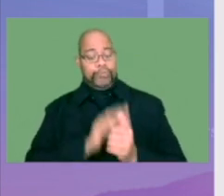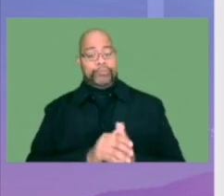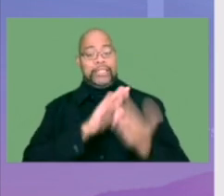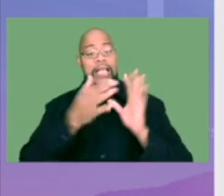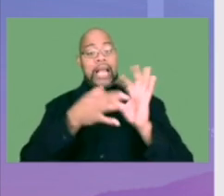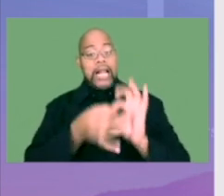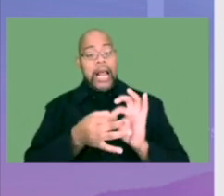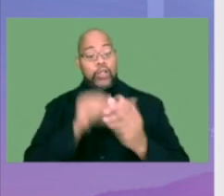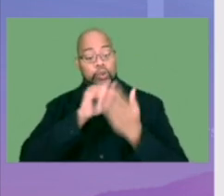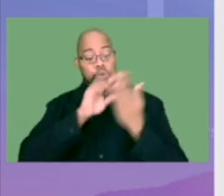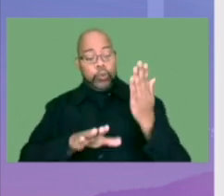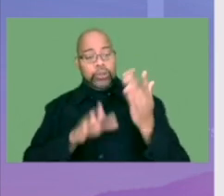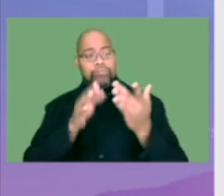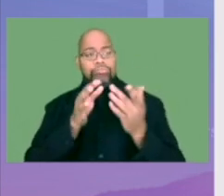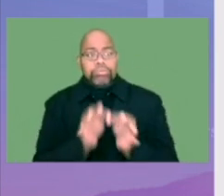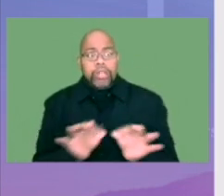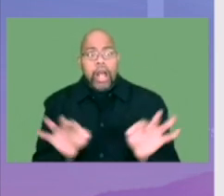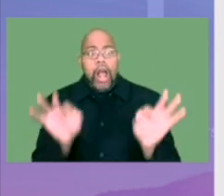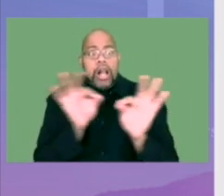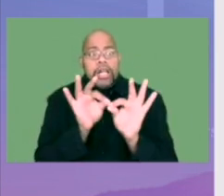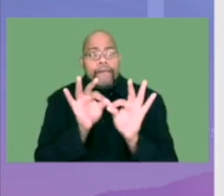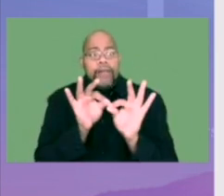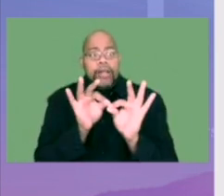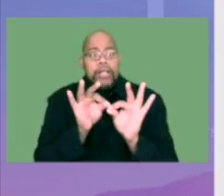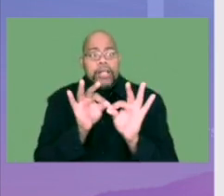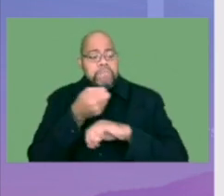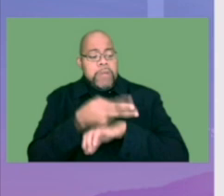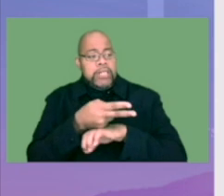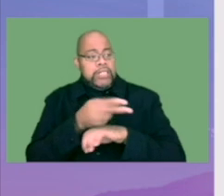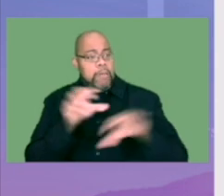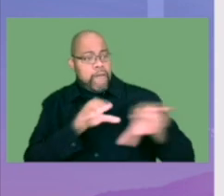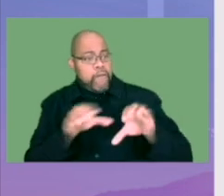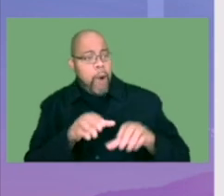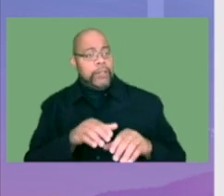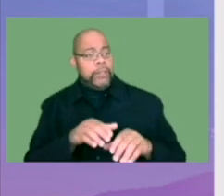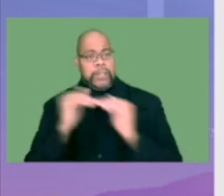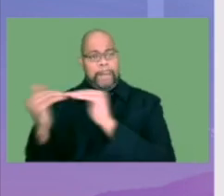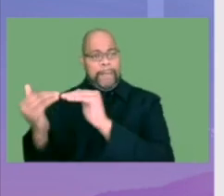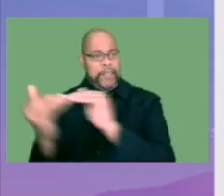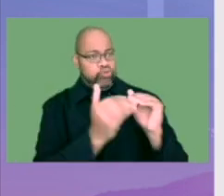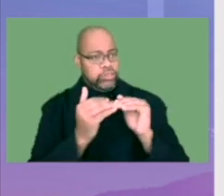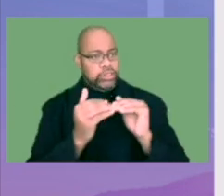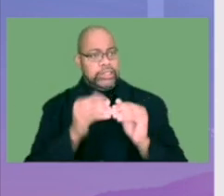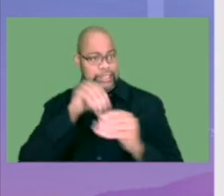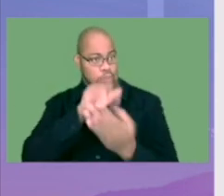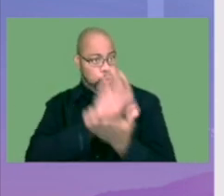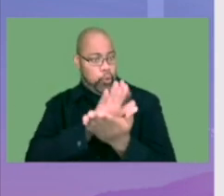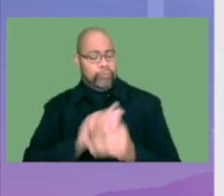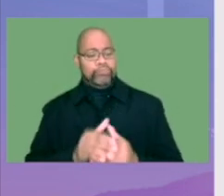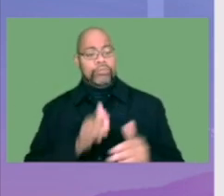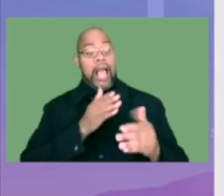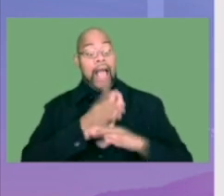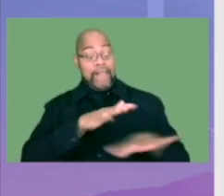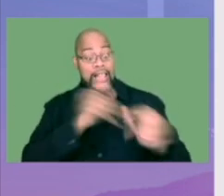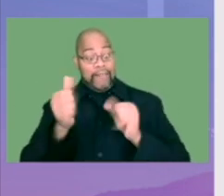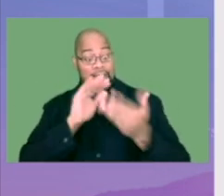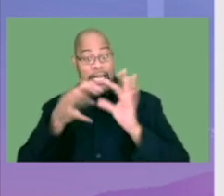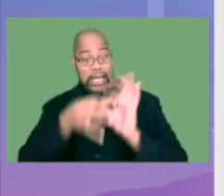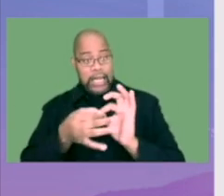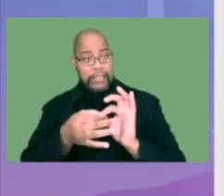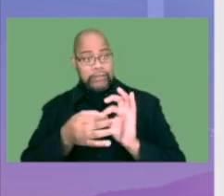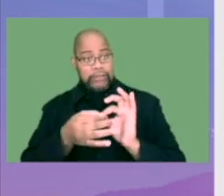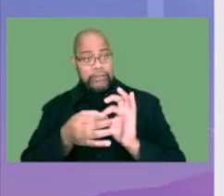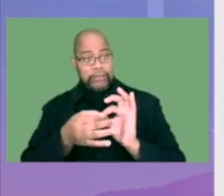CityConnects students significantly outperform their peers academically. After leaving CityConnects, they